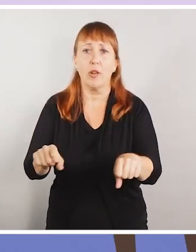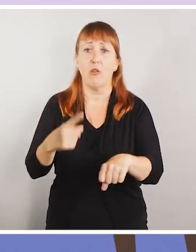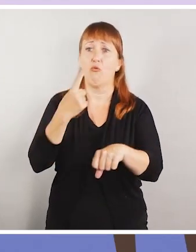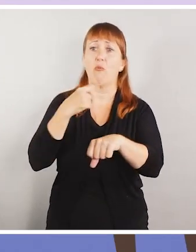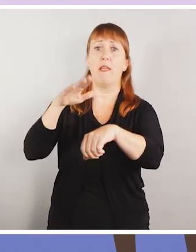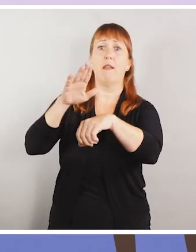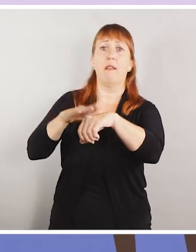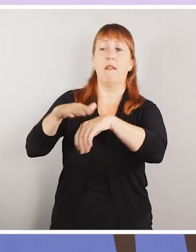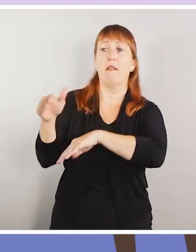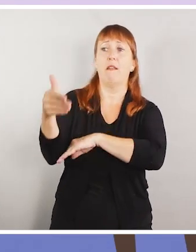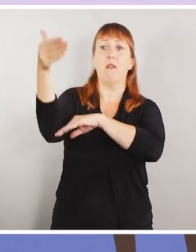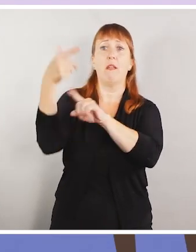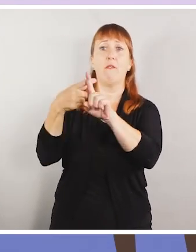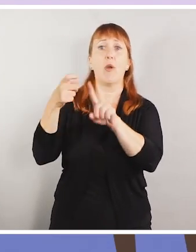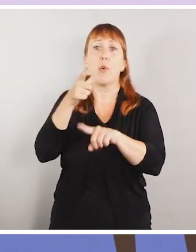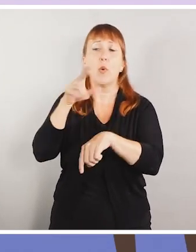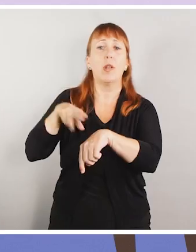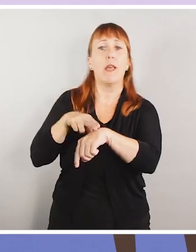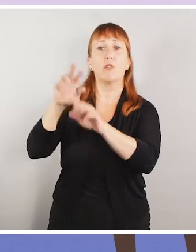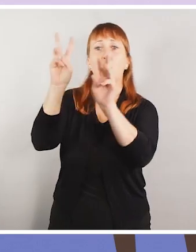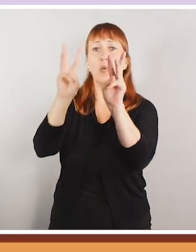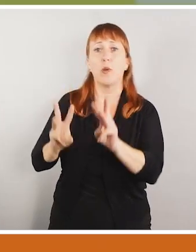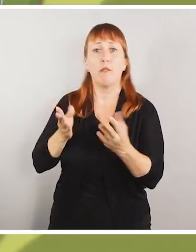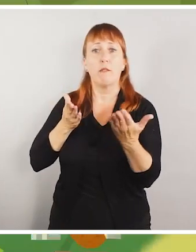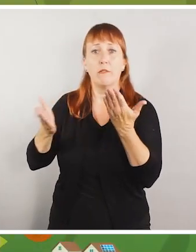red flag warnings by the National Weather Service,